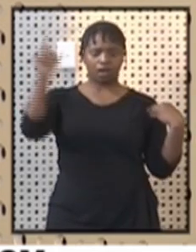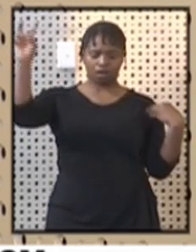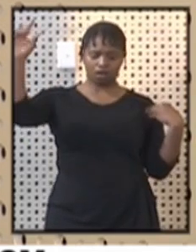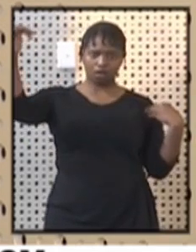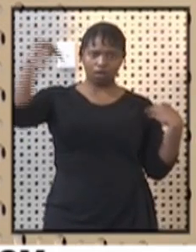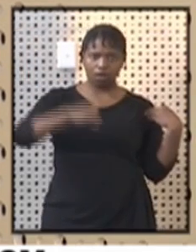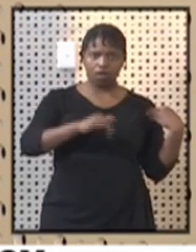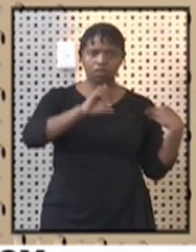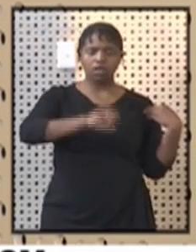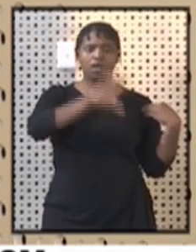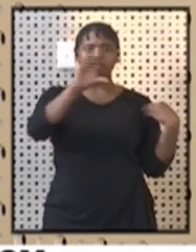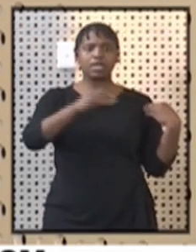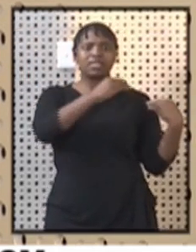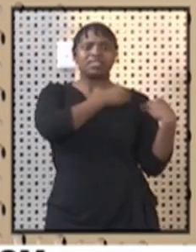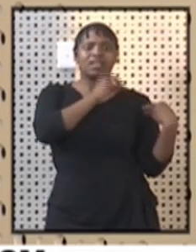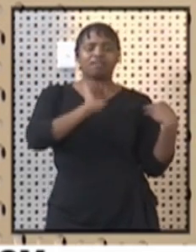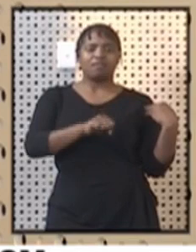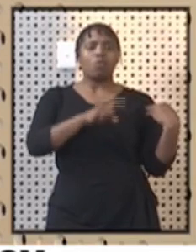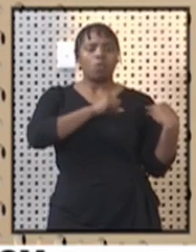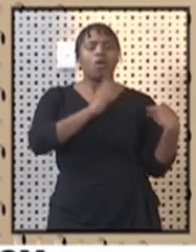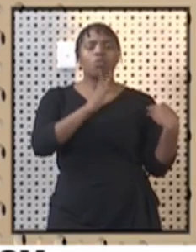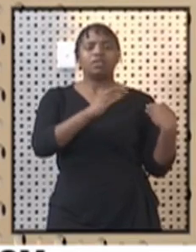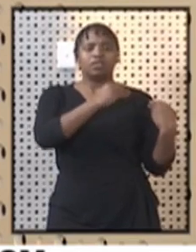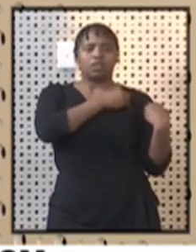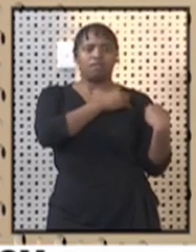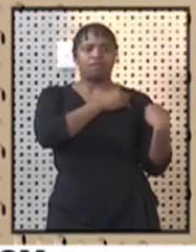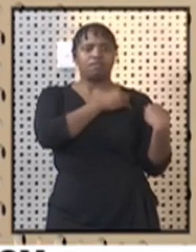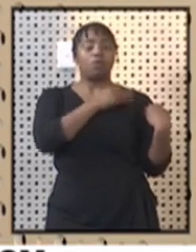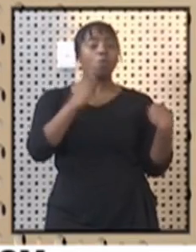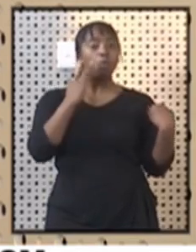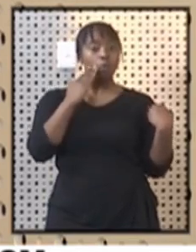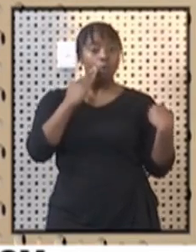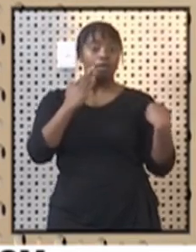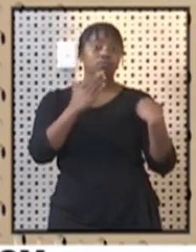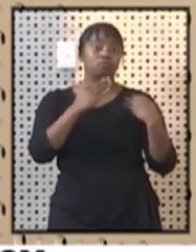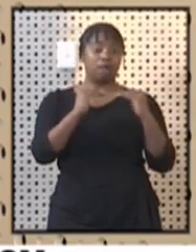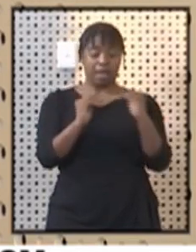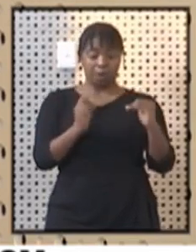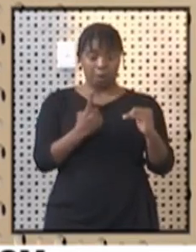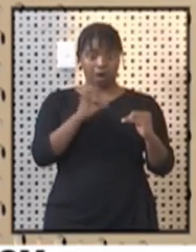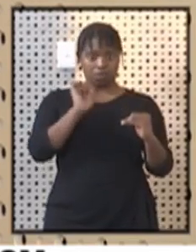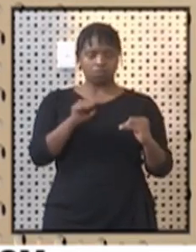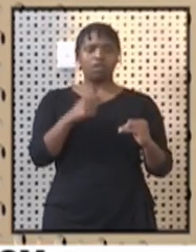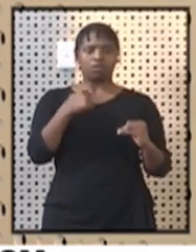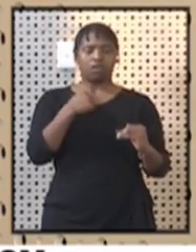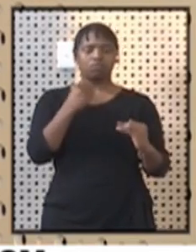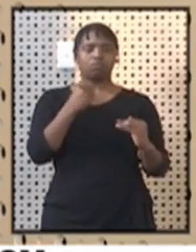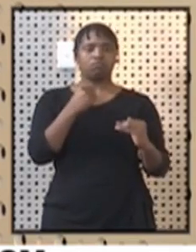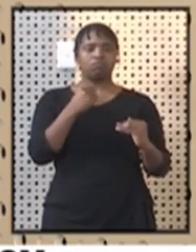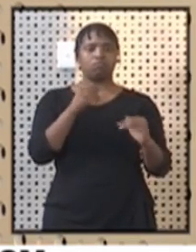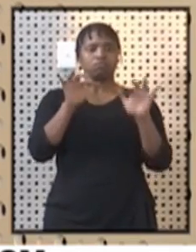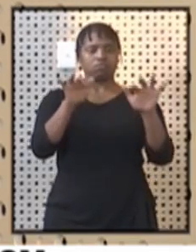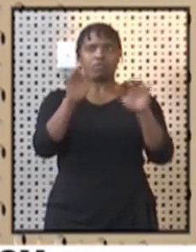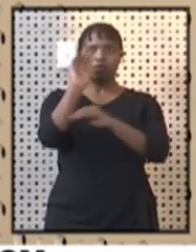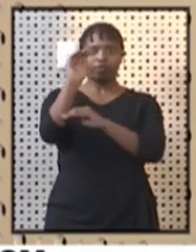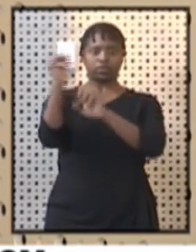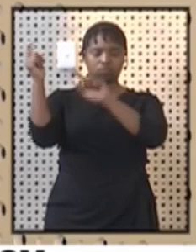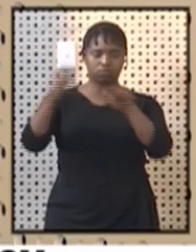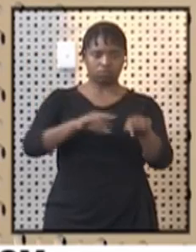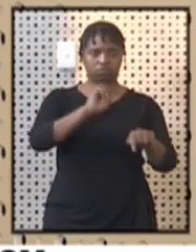when the borders open because it will be safe for them to do so. Under relief and response measures.